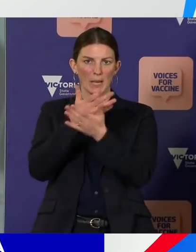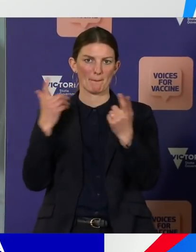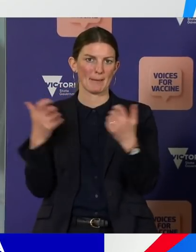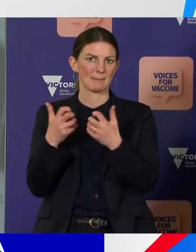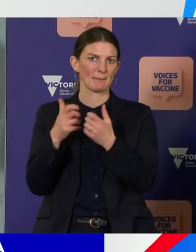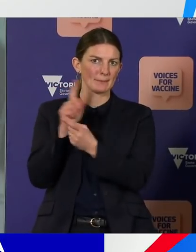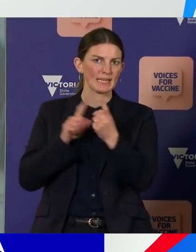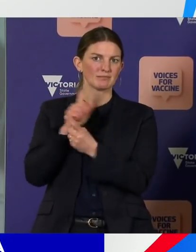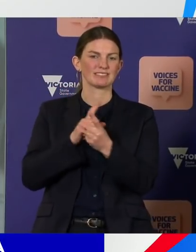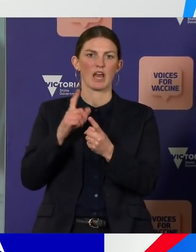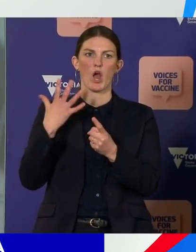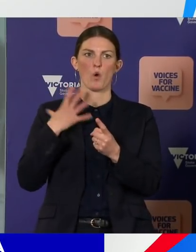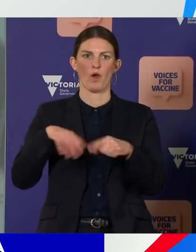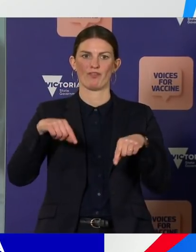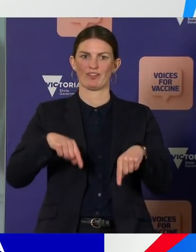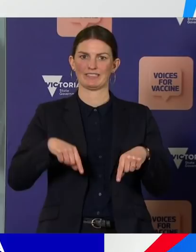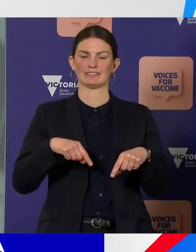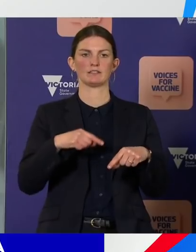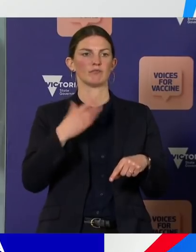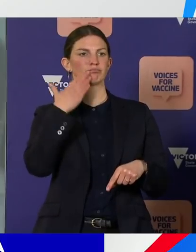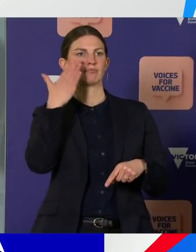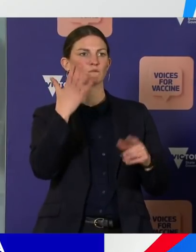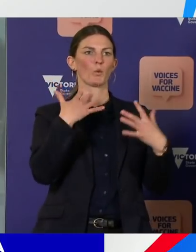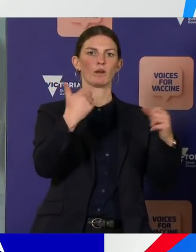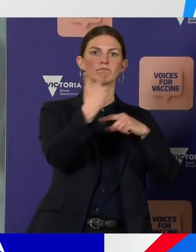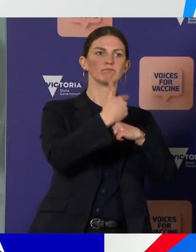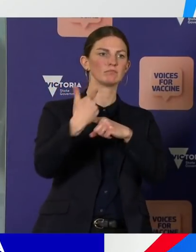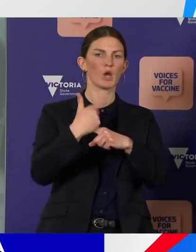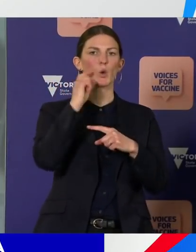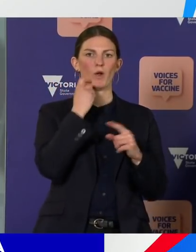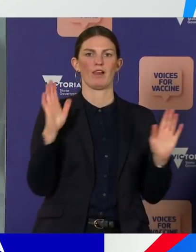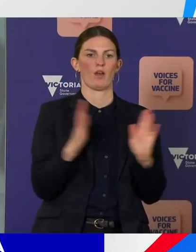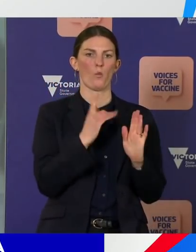engagement to about an hour if we possibly can. So, Minister Wynne.